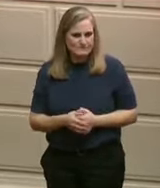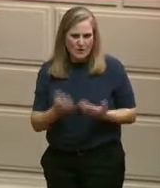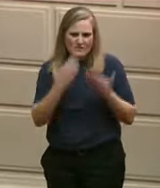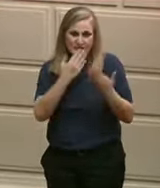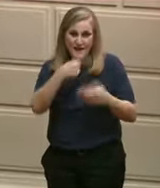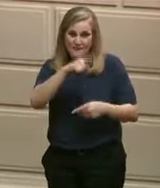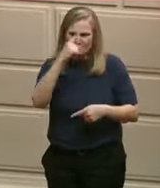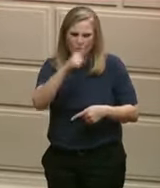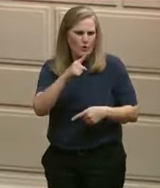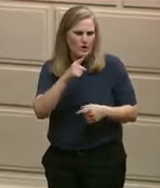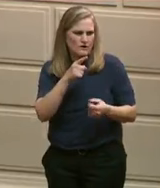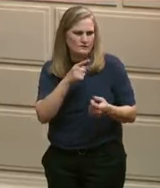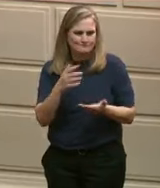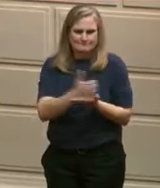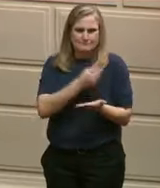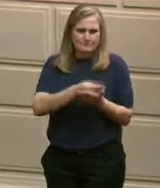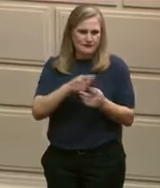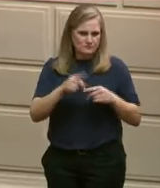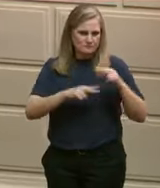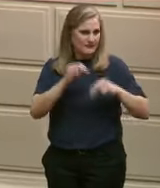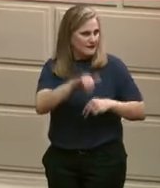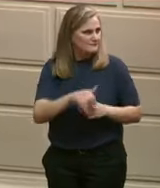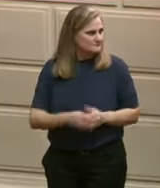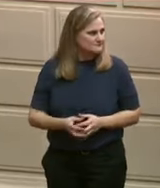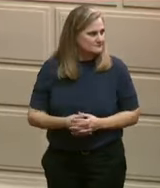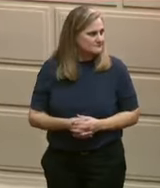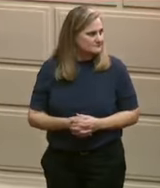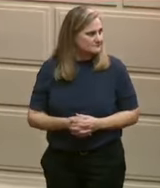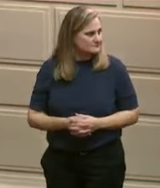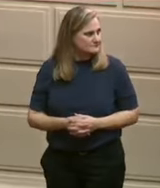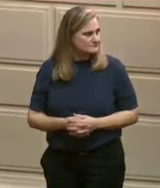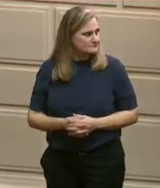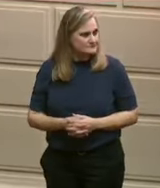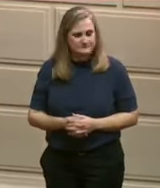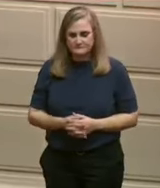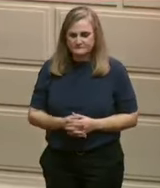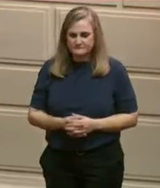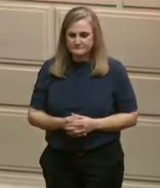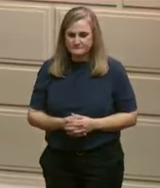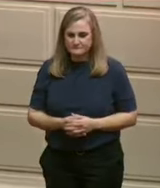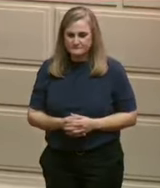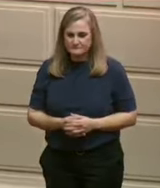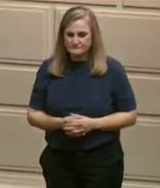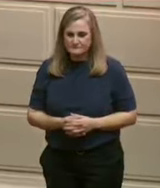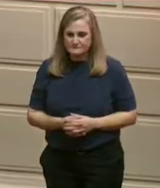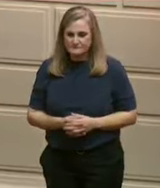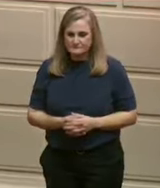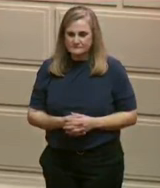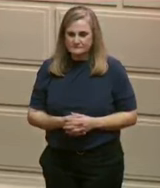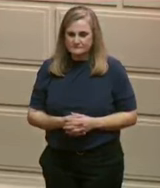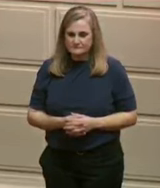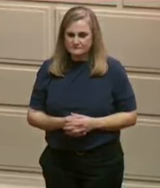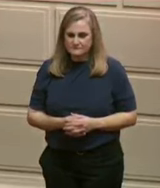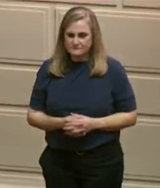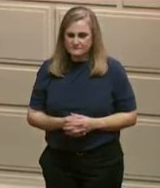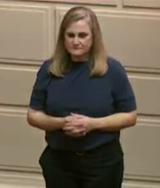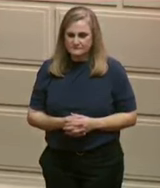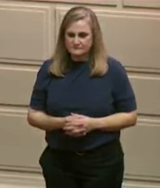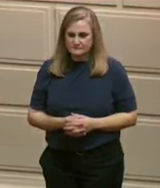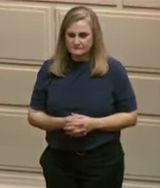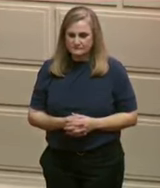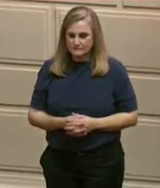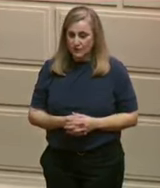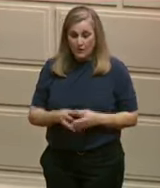My budget, our budget, the people's budget proposal will ask the General Assembly